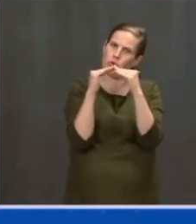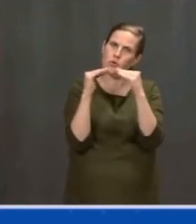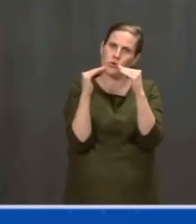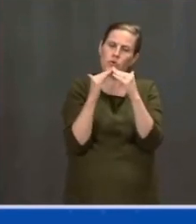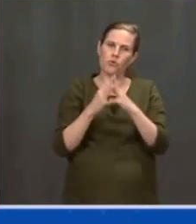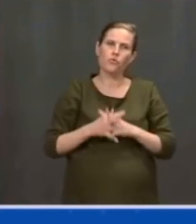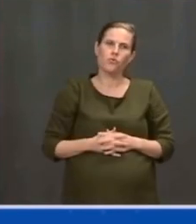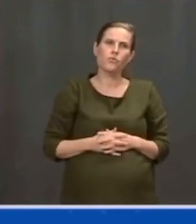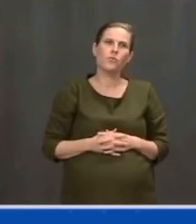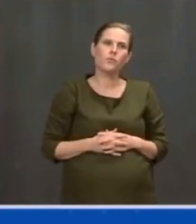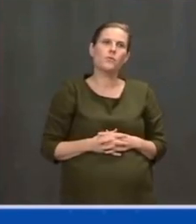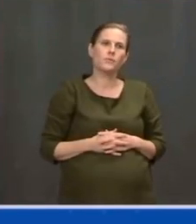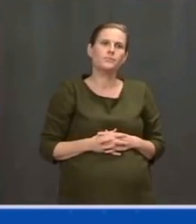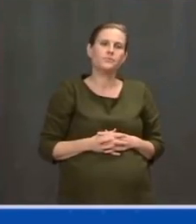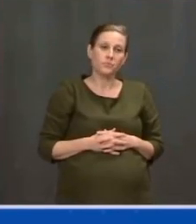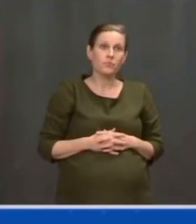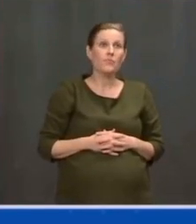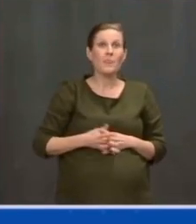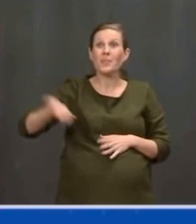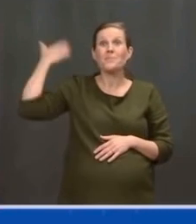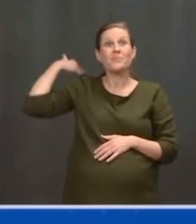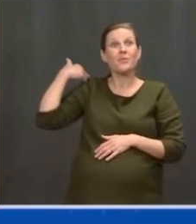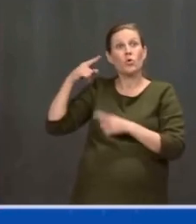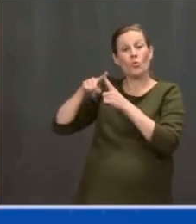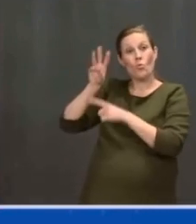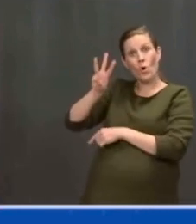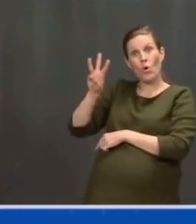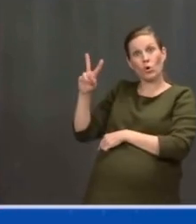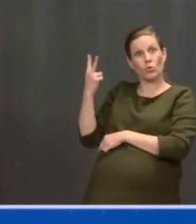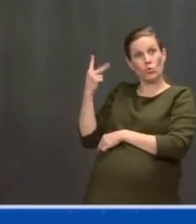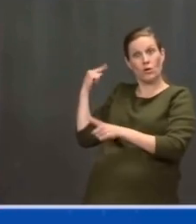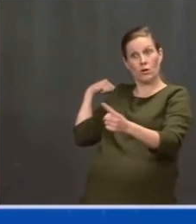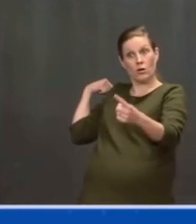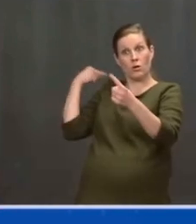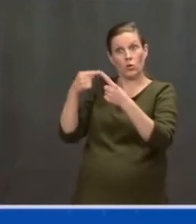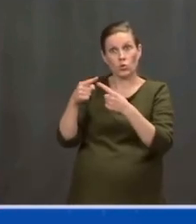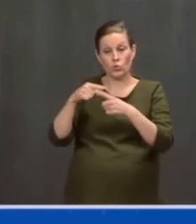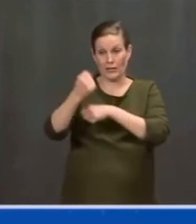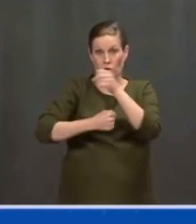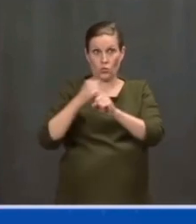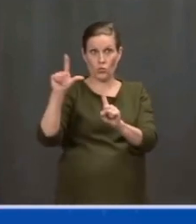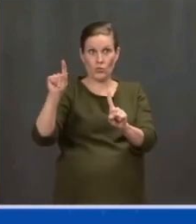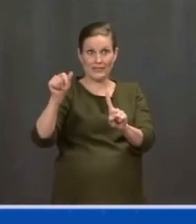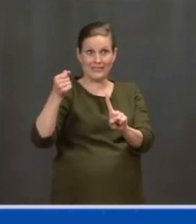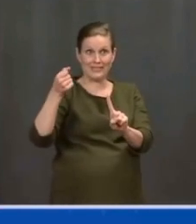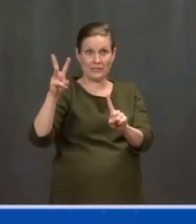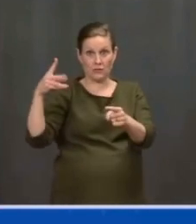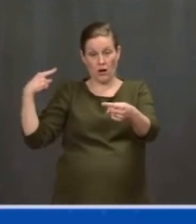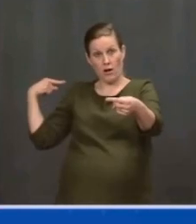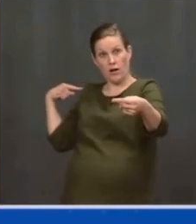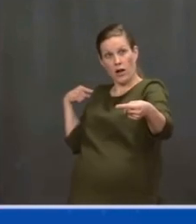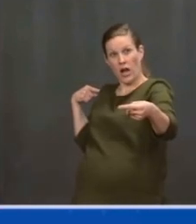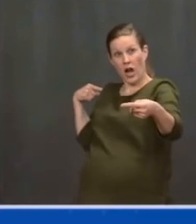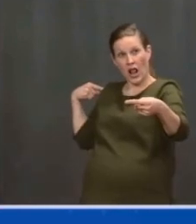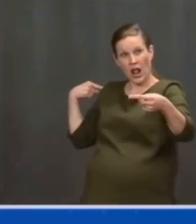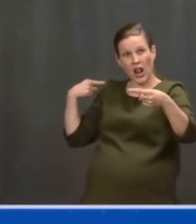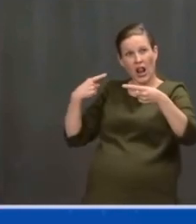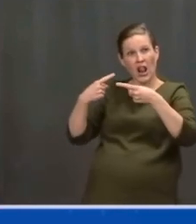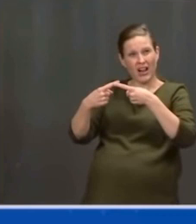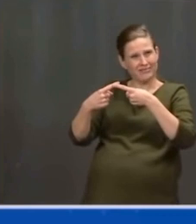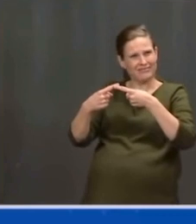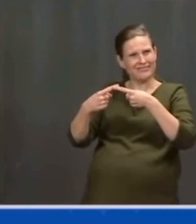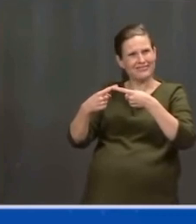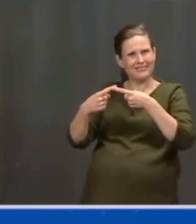2017. Just doing that one thing will generate $1 trillion in additional revenue over